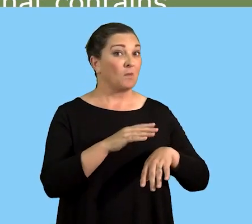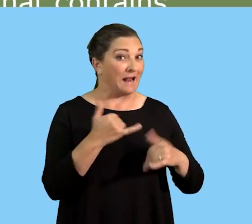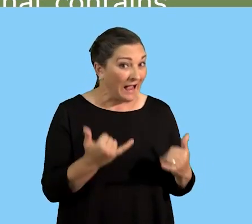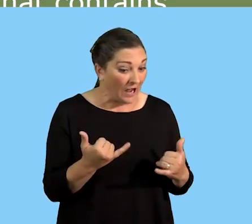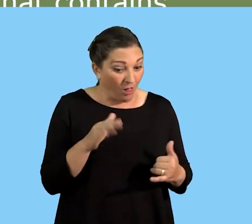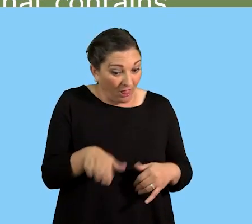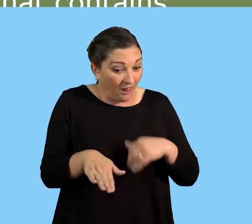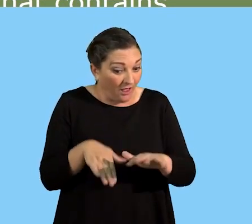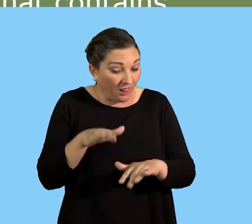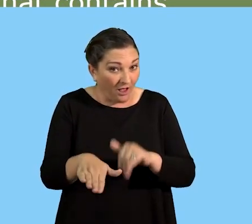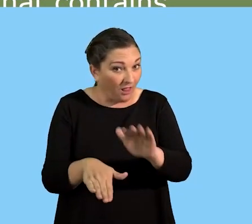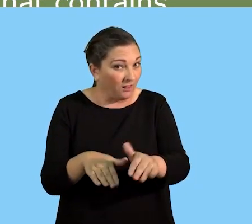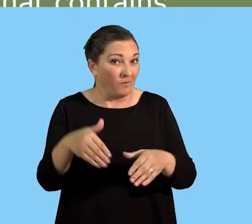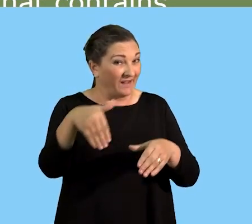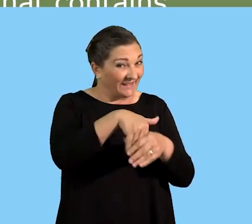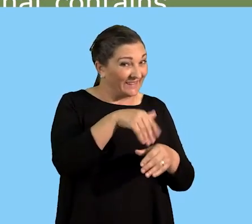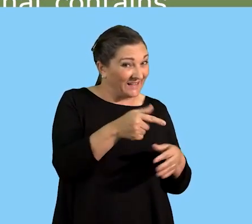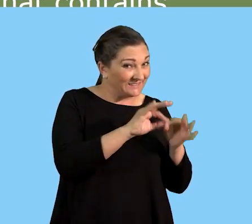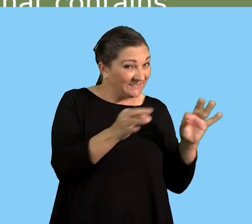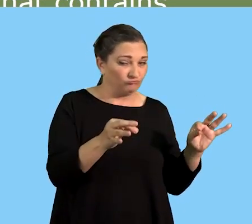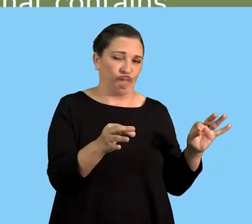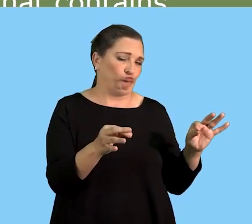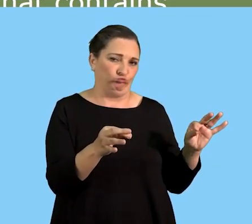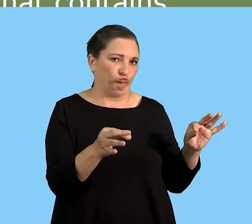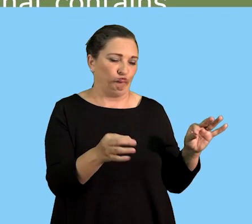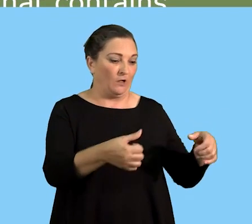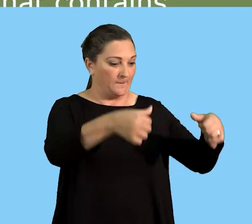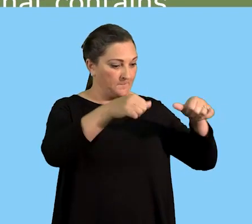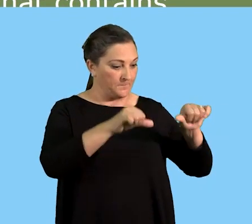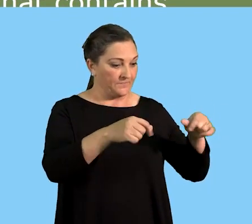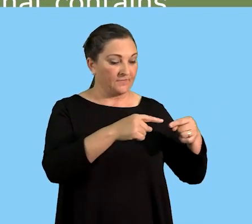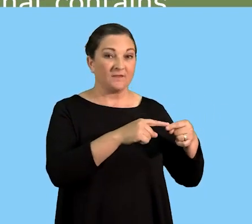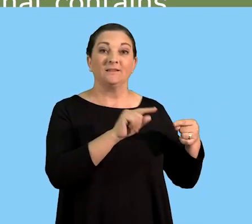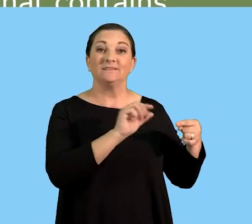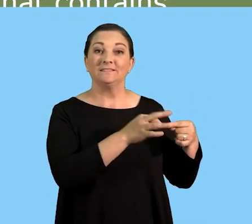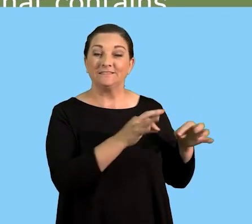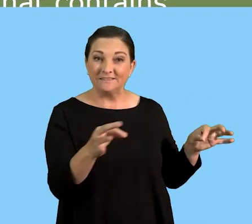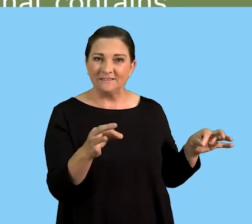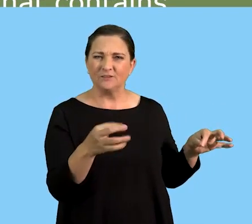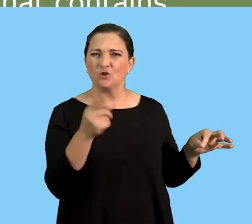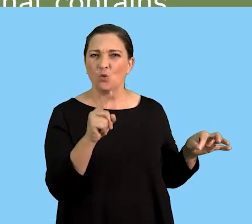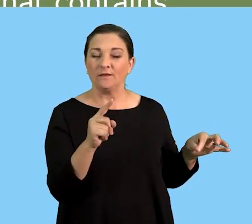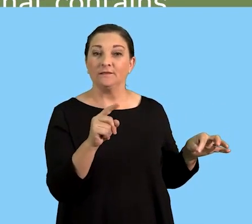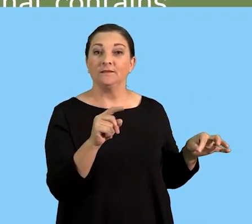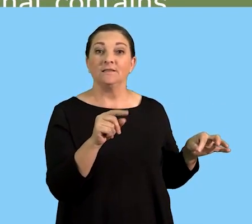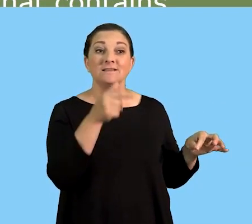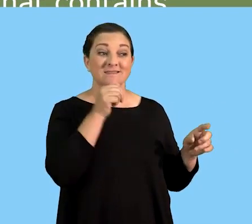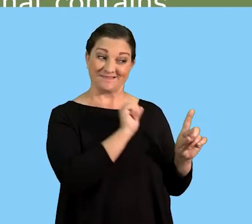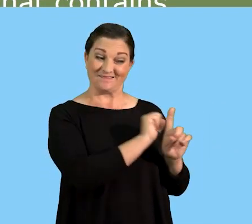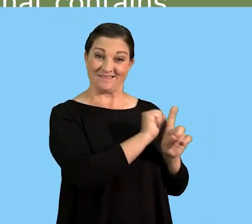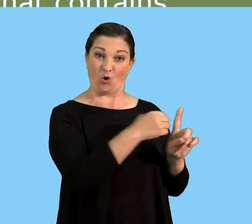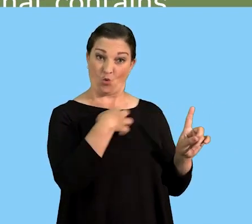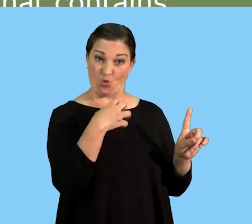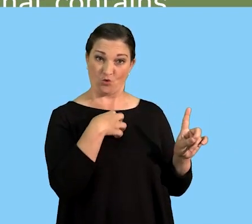does not give us the steps of the recruitment procedure. Then the second statement says that the owner prepared a